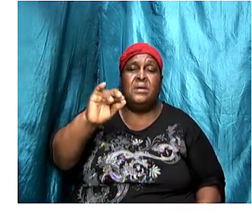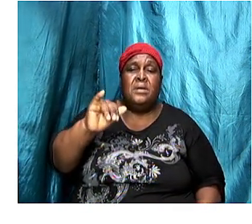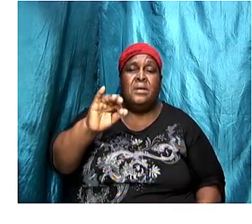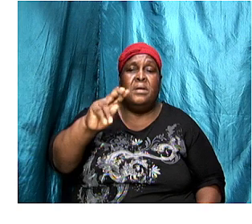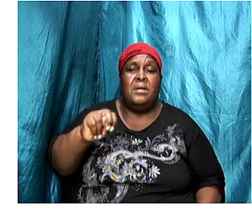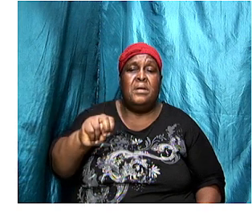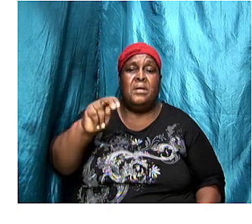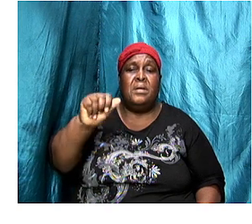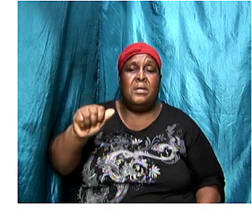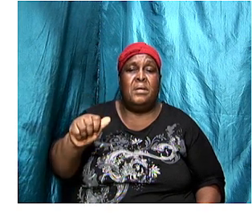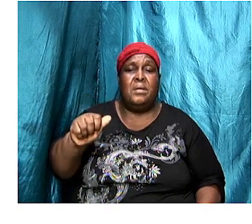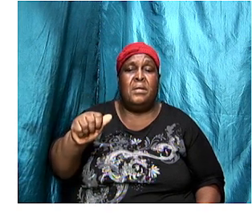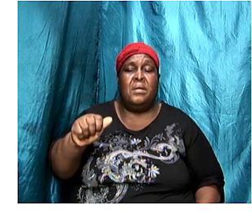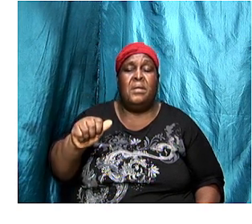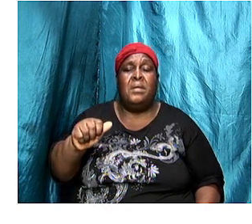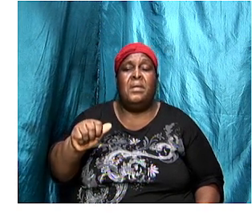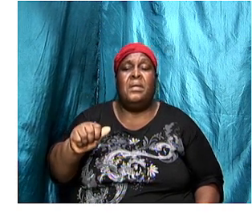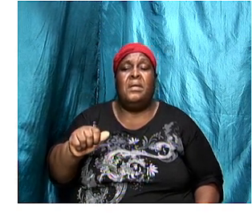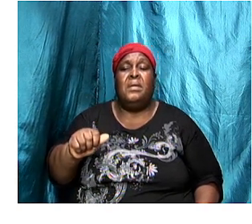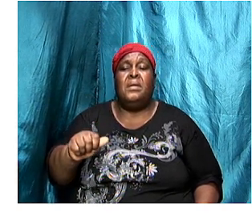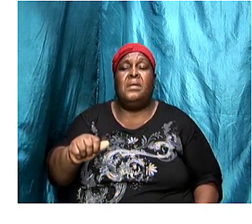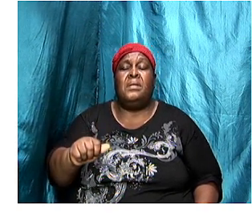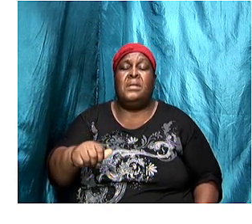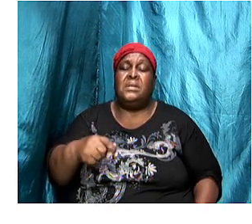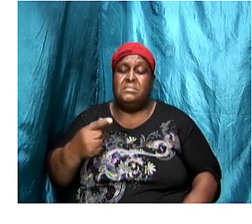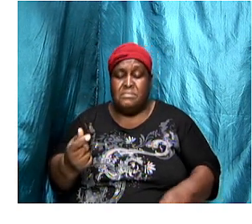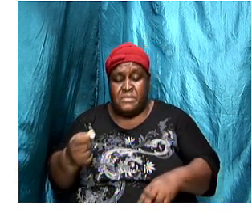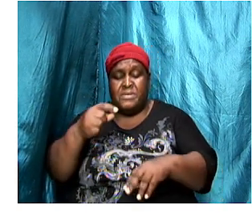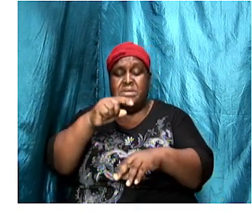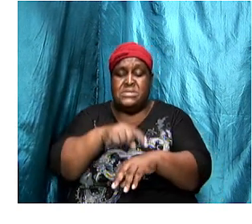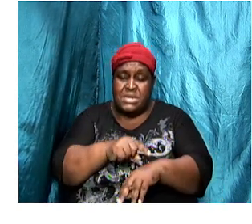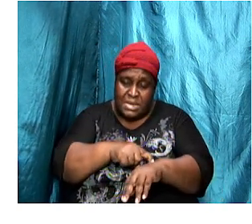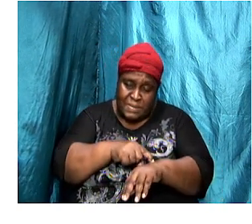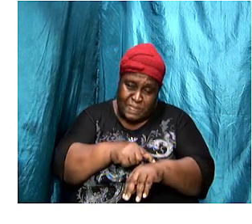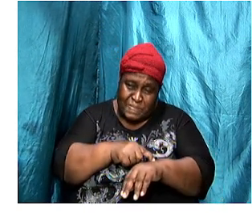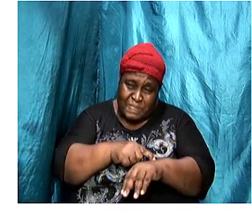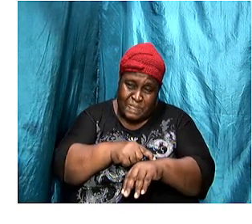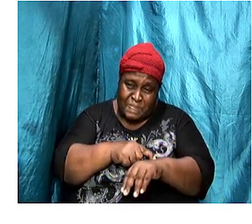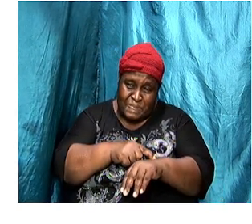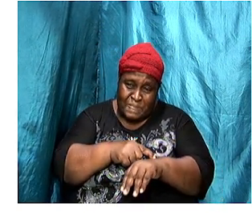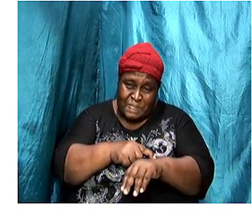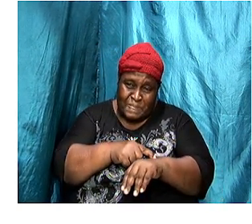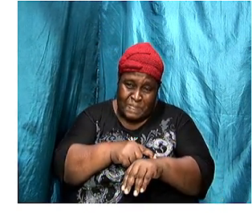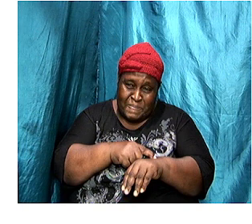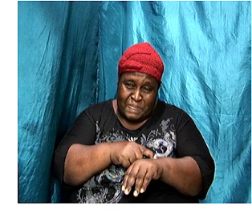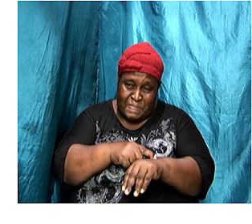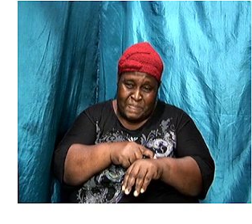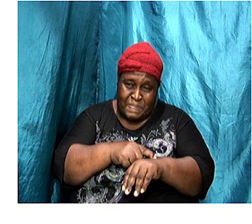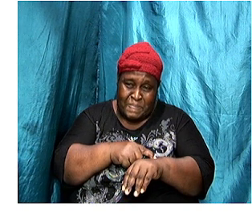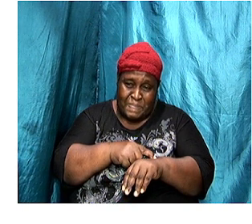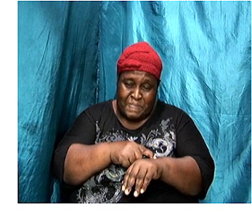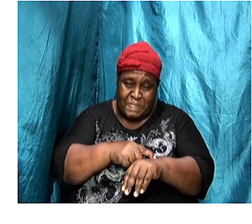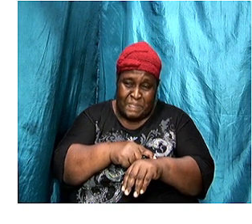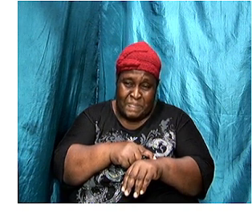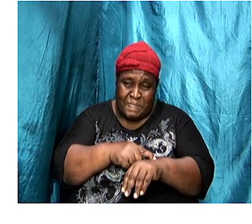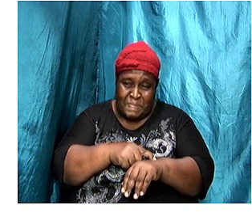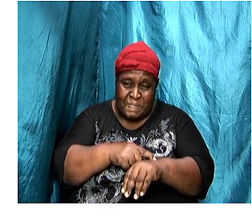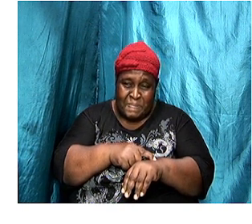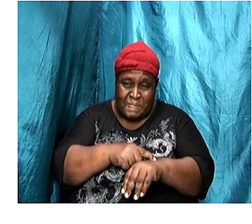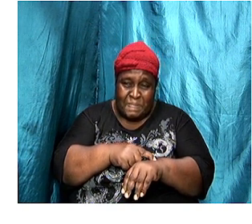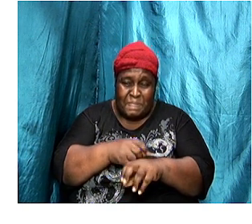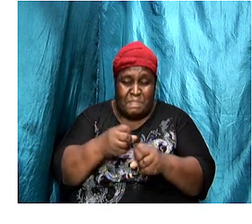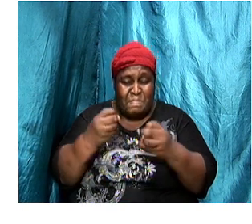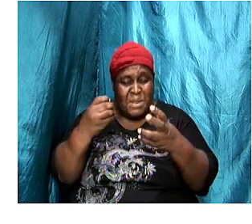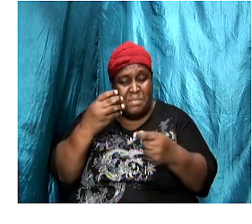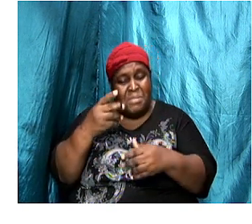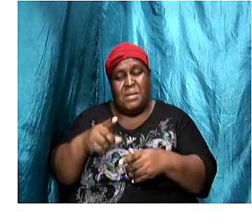And there was a particular point in time, a particular period for about a couple hundred